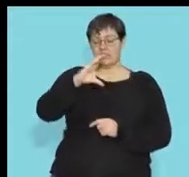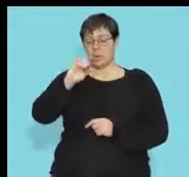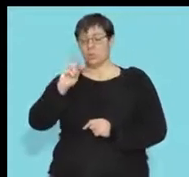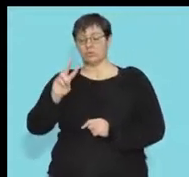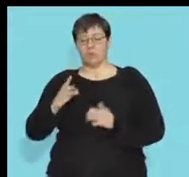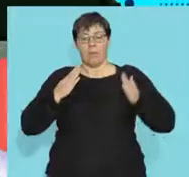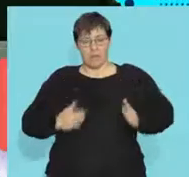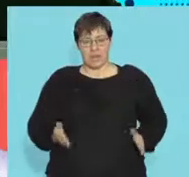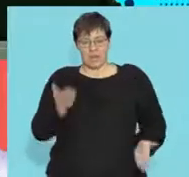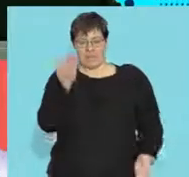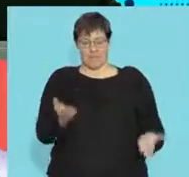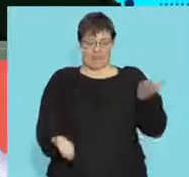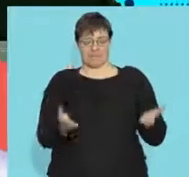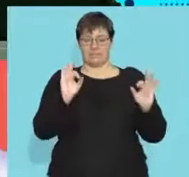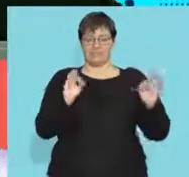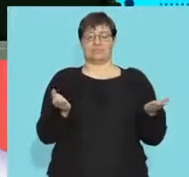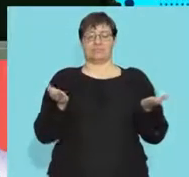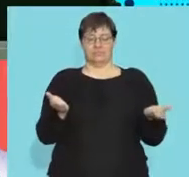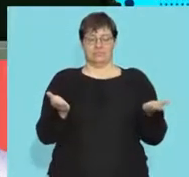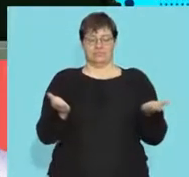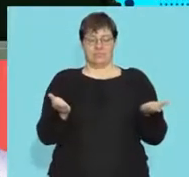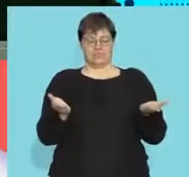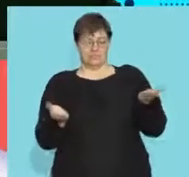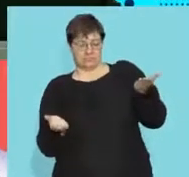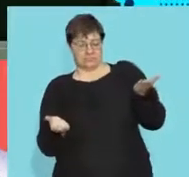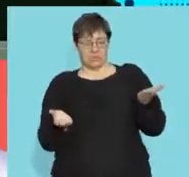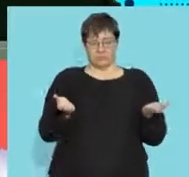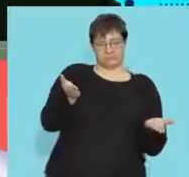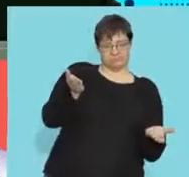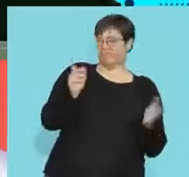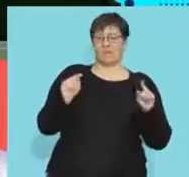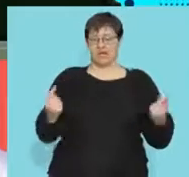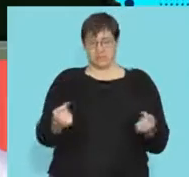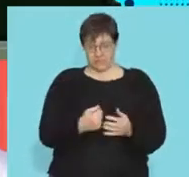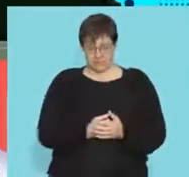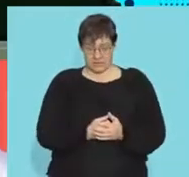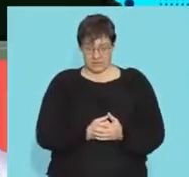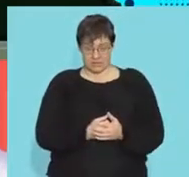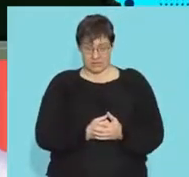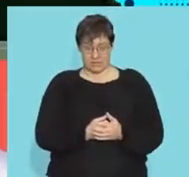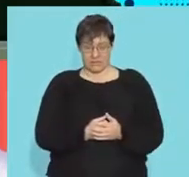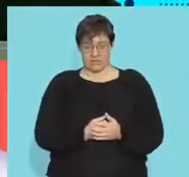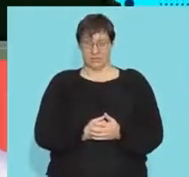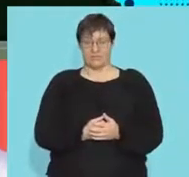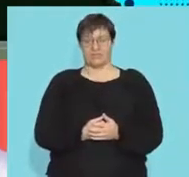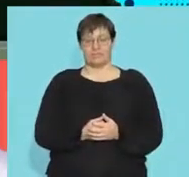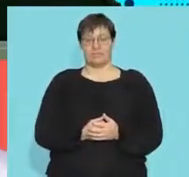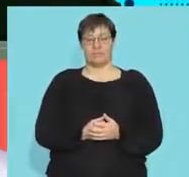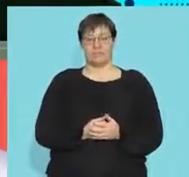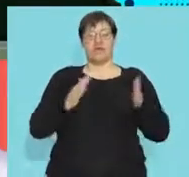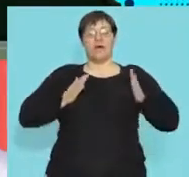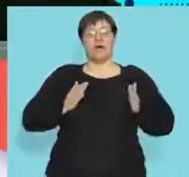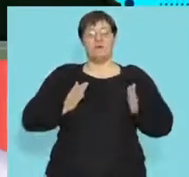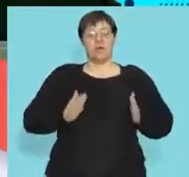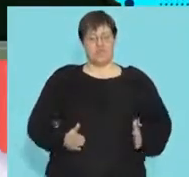balance in our body right we can't have too much of one or the other now what happens is this when my